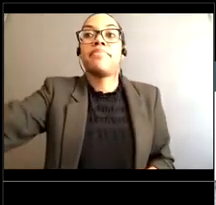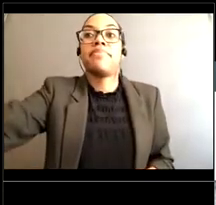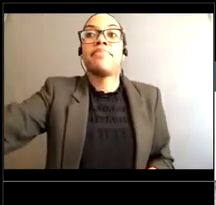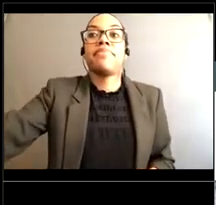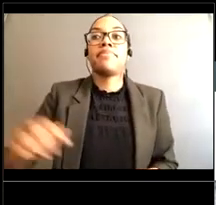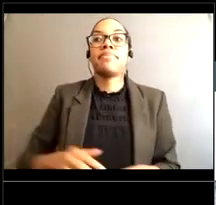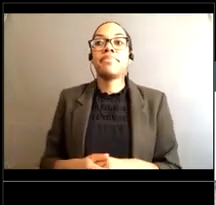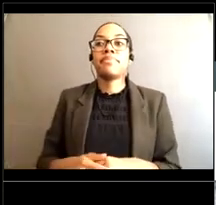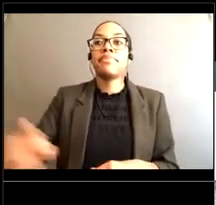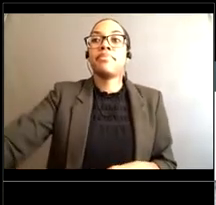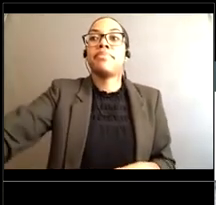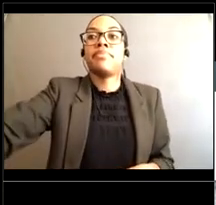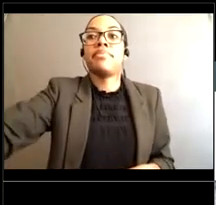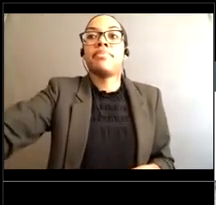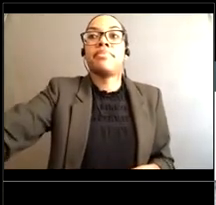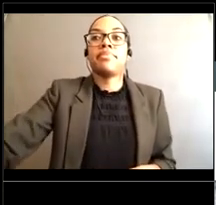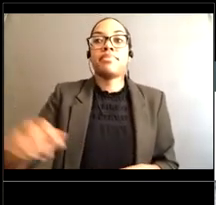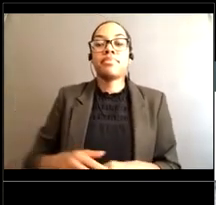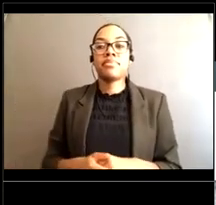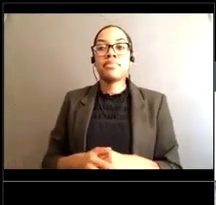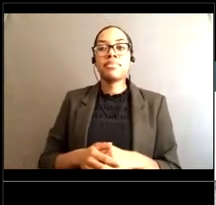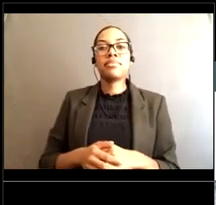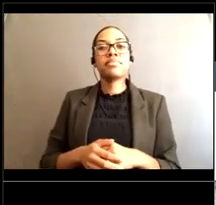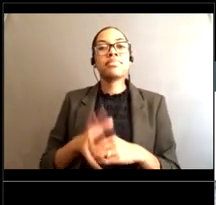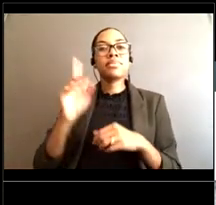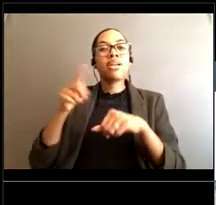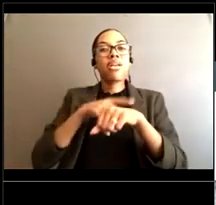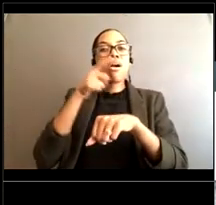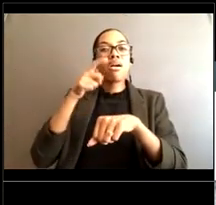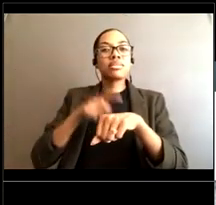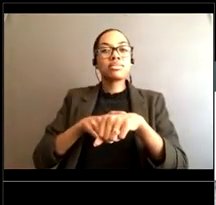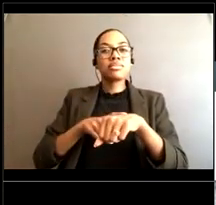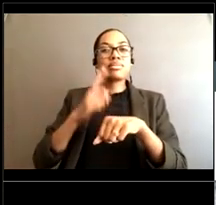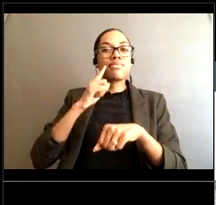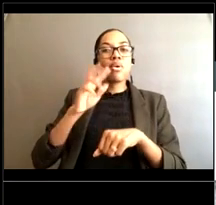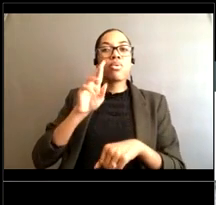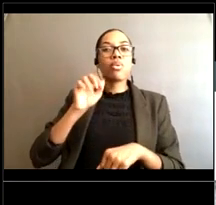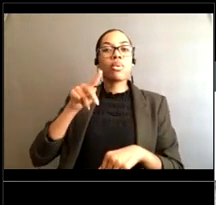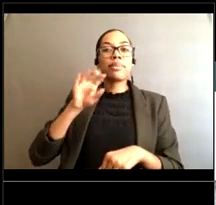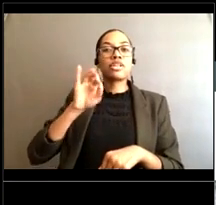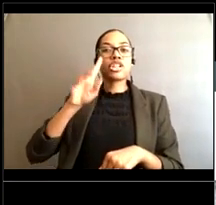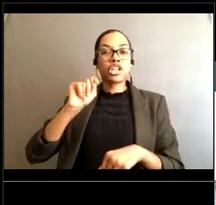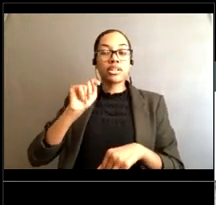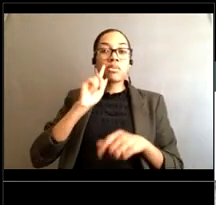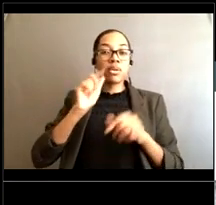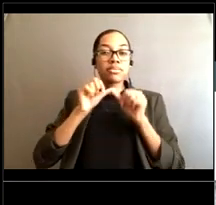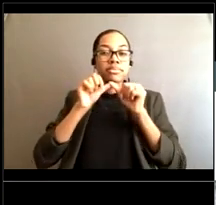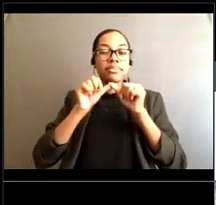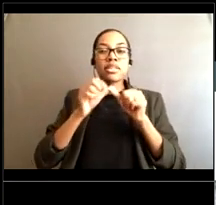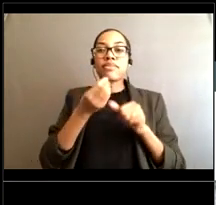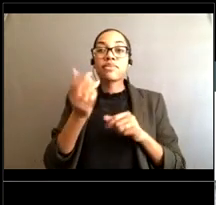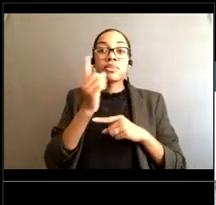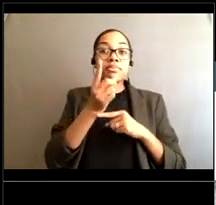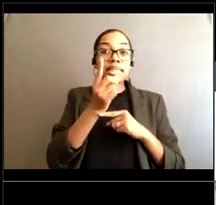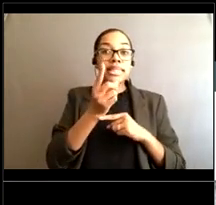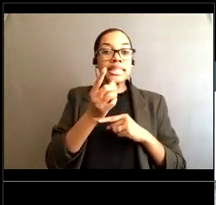current exist in the ocean? Is it minutes or is it until the chat there's a change in tide?